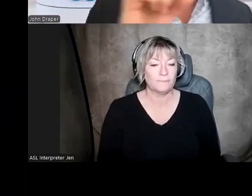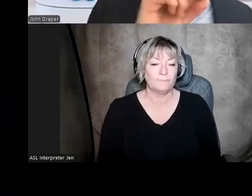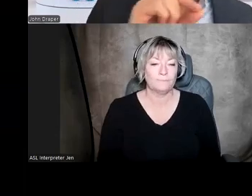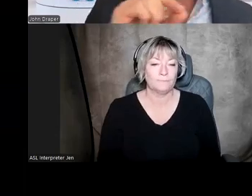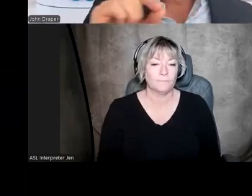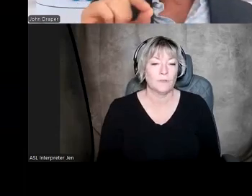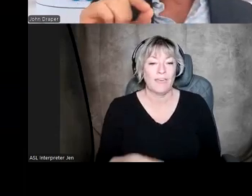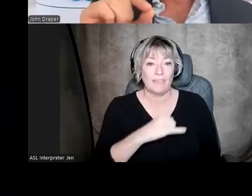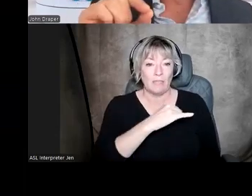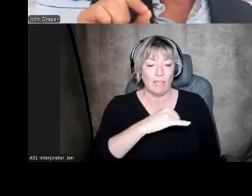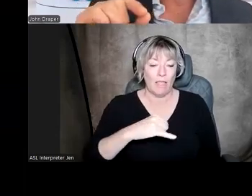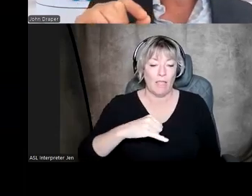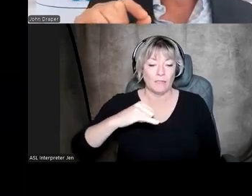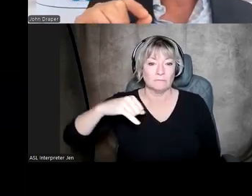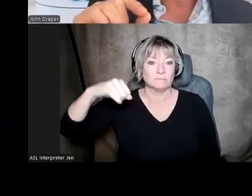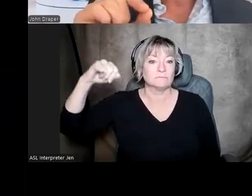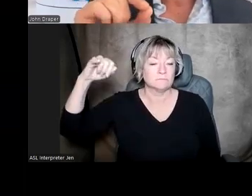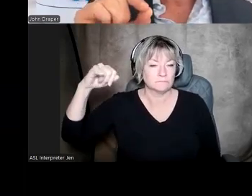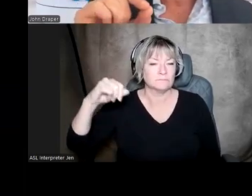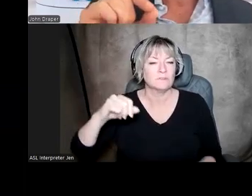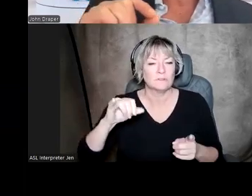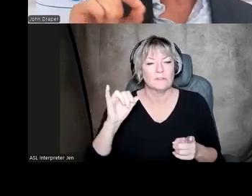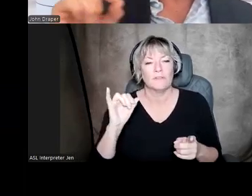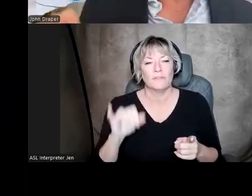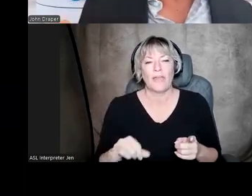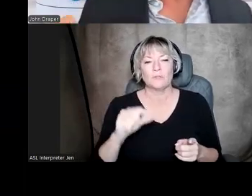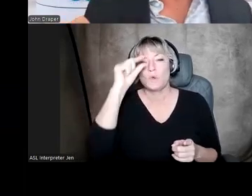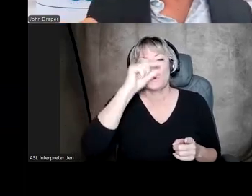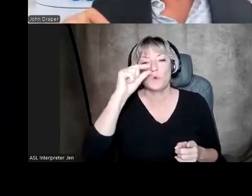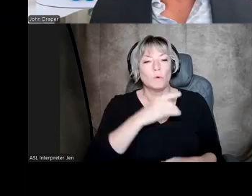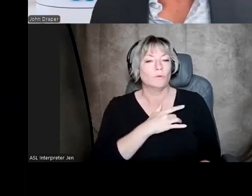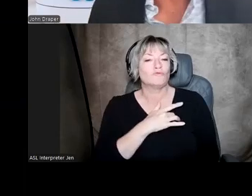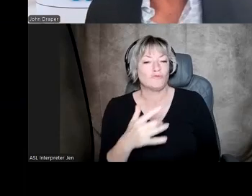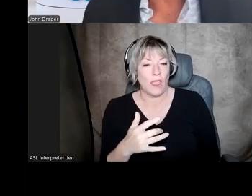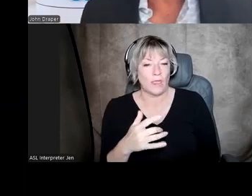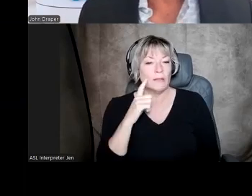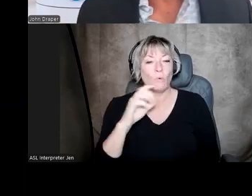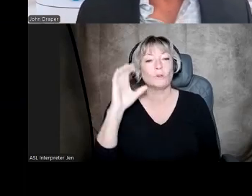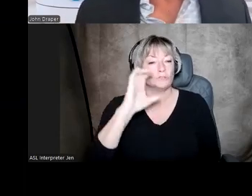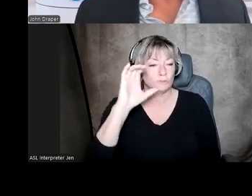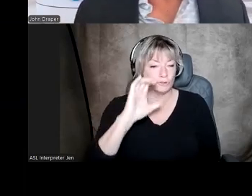line right there, that's a Google trend line for searches.